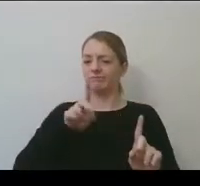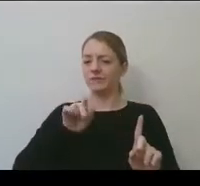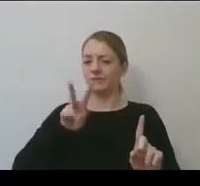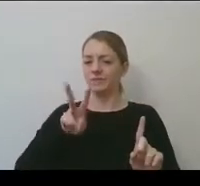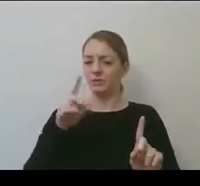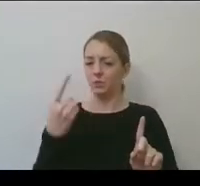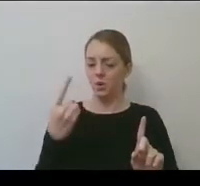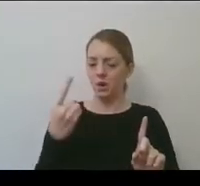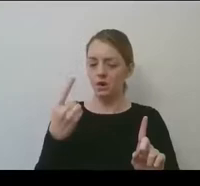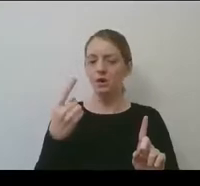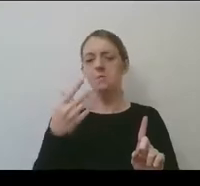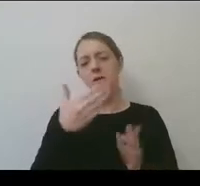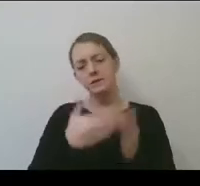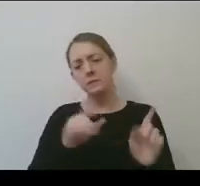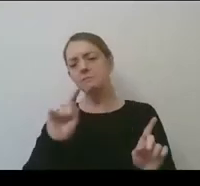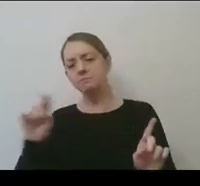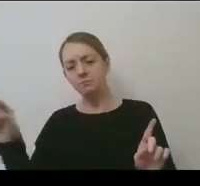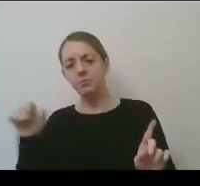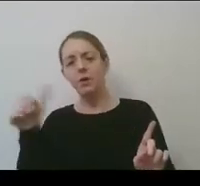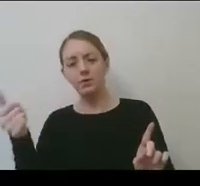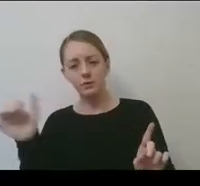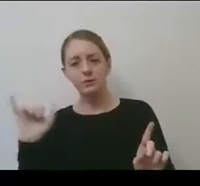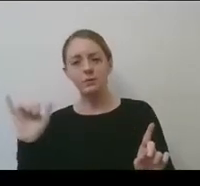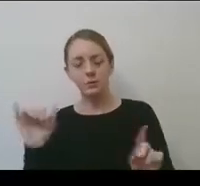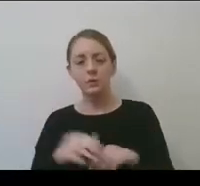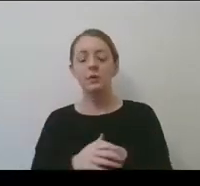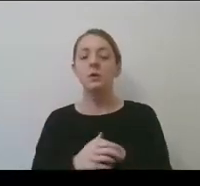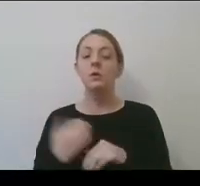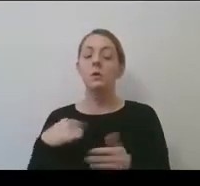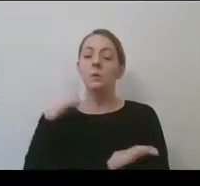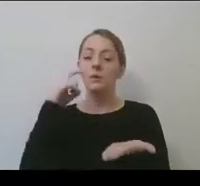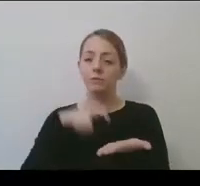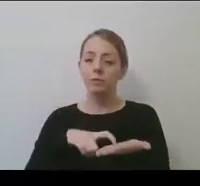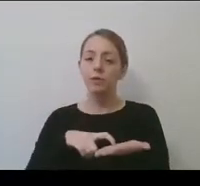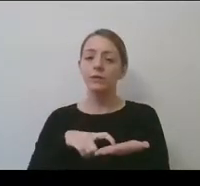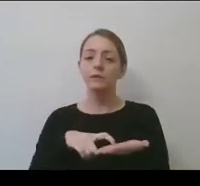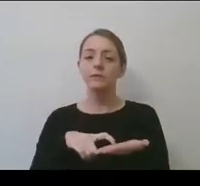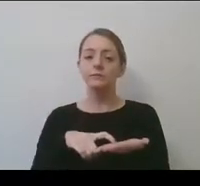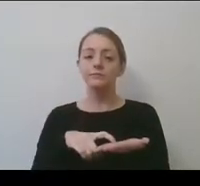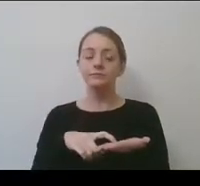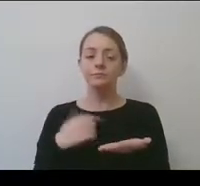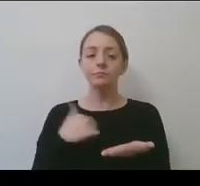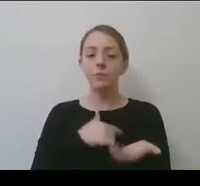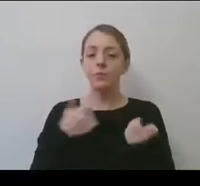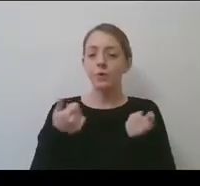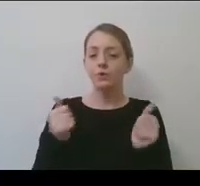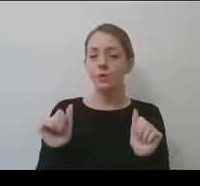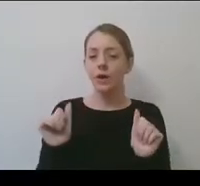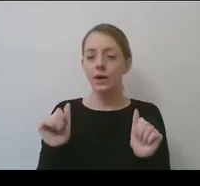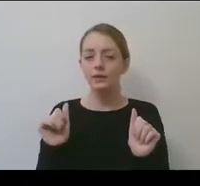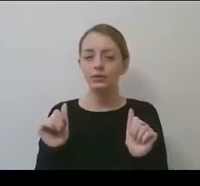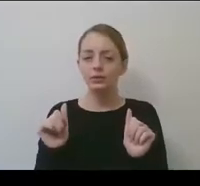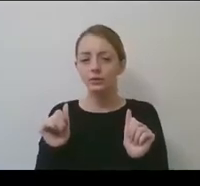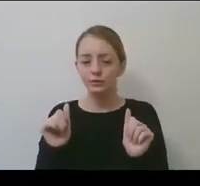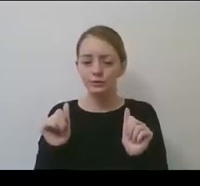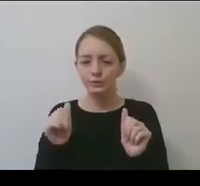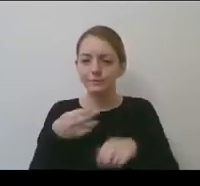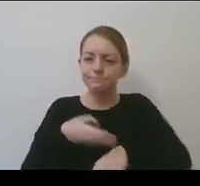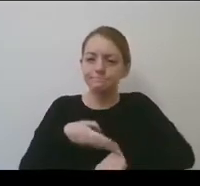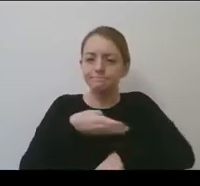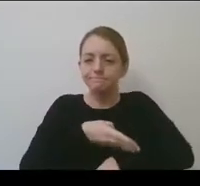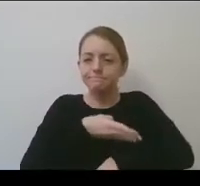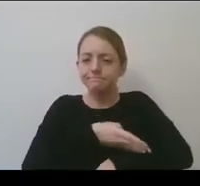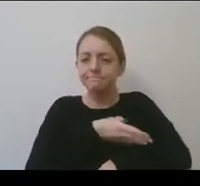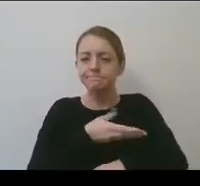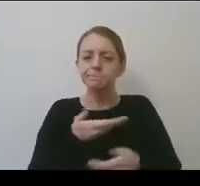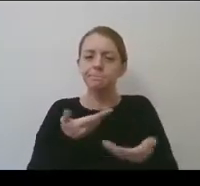Um, as we found, um, again, many of those things we, we tried to go through and, and improve small things. Uh,